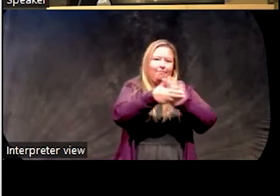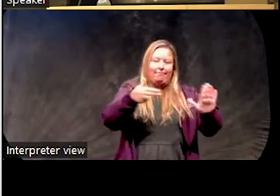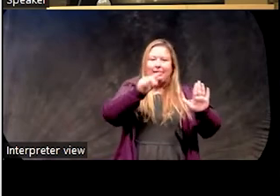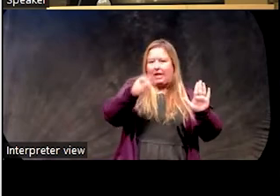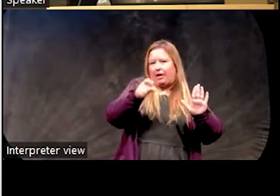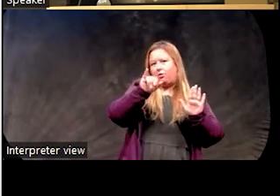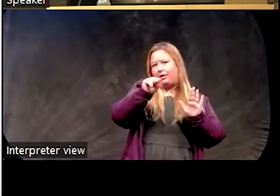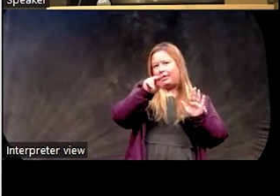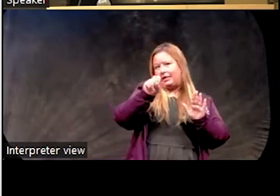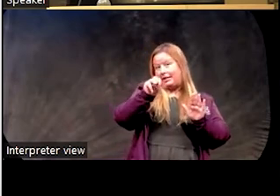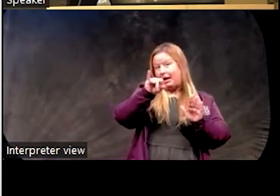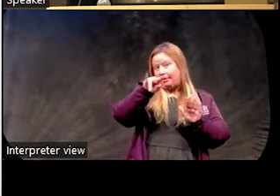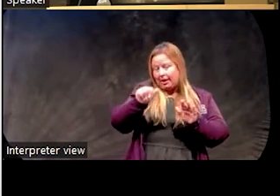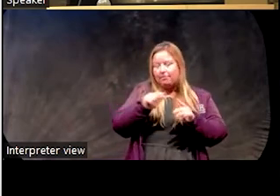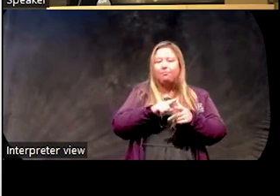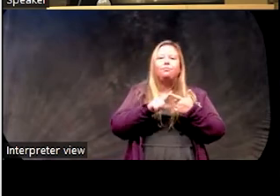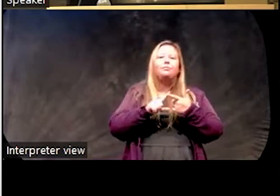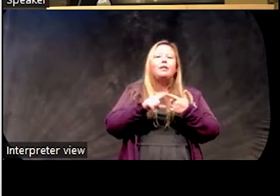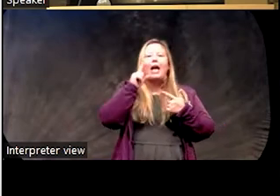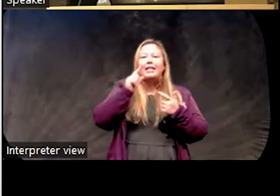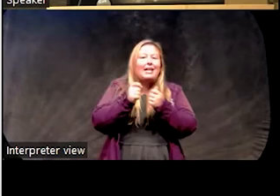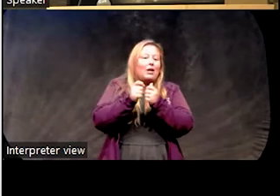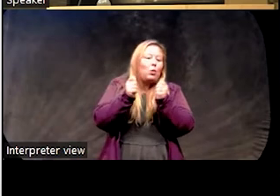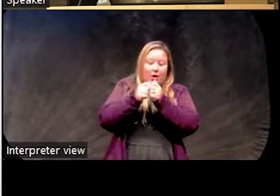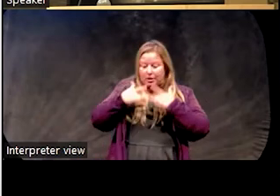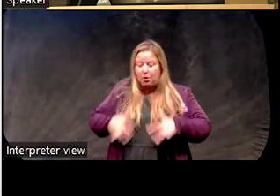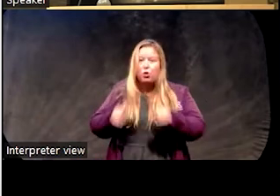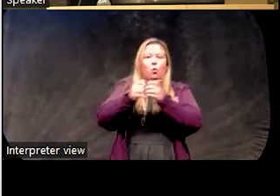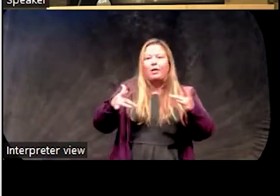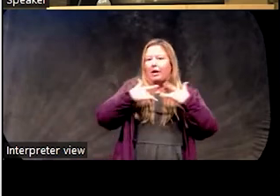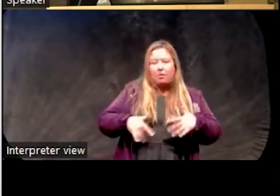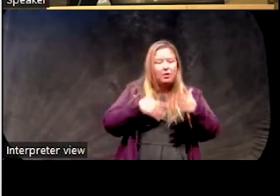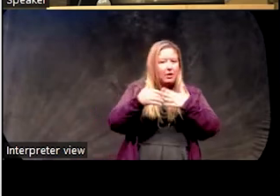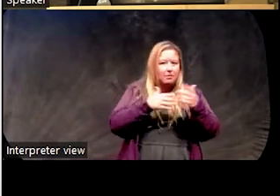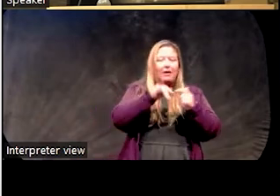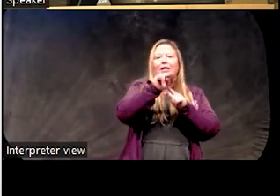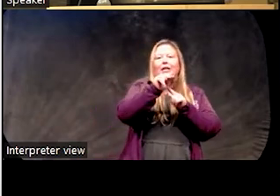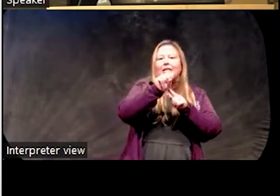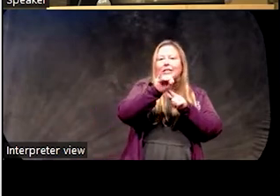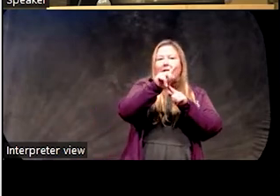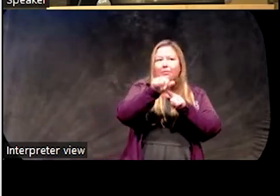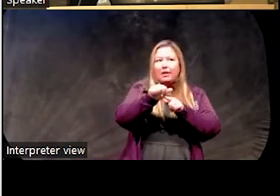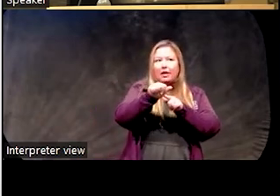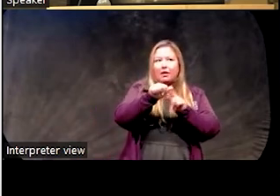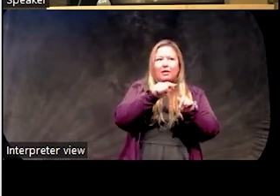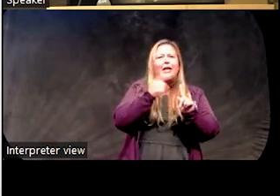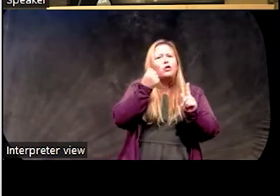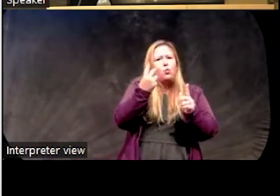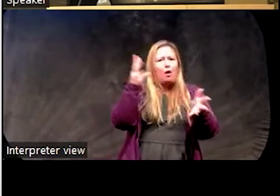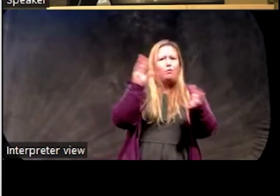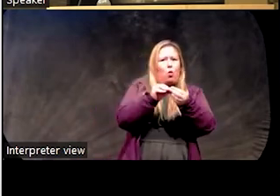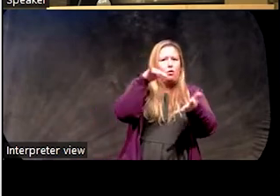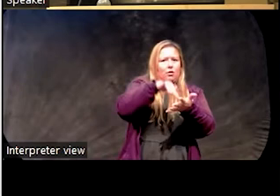important, I think, is that even in the absence of depression, the presence of insomnia, this is 12 studies